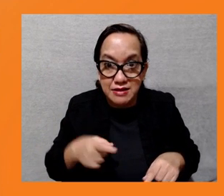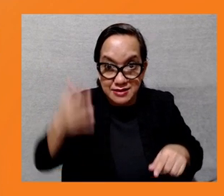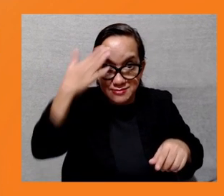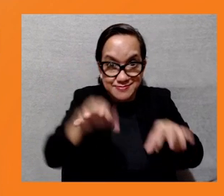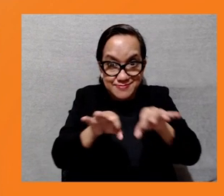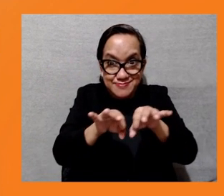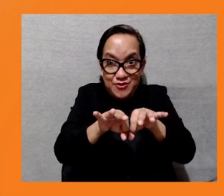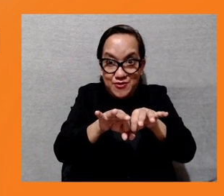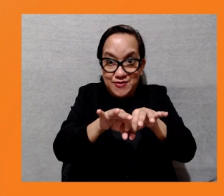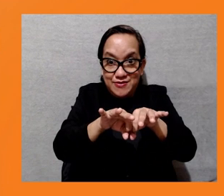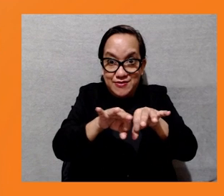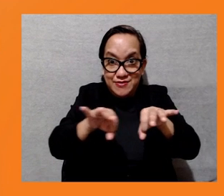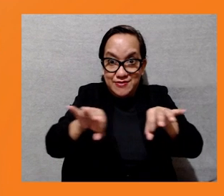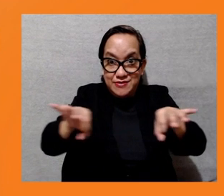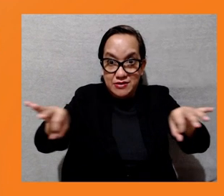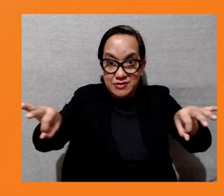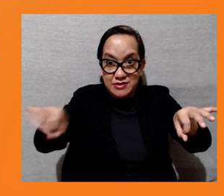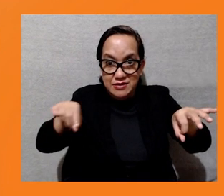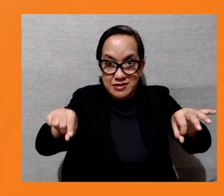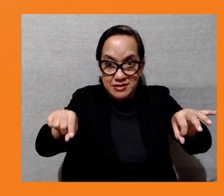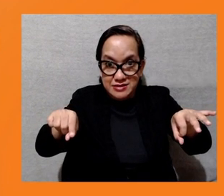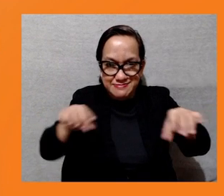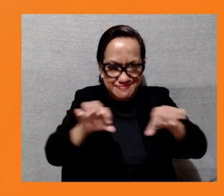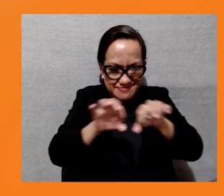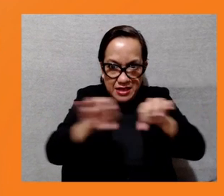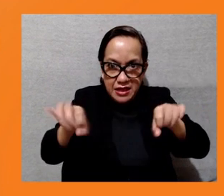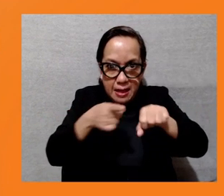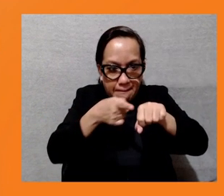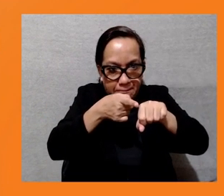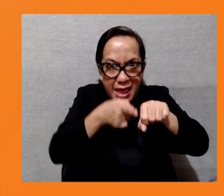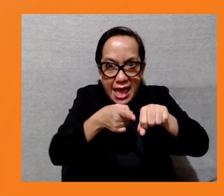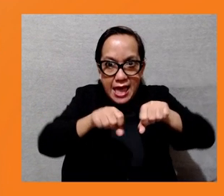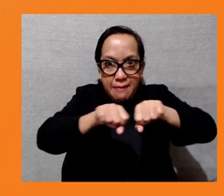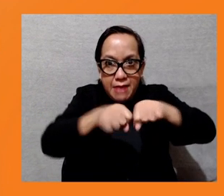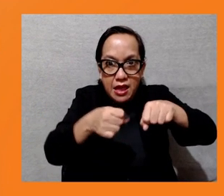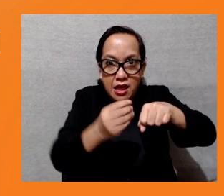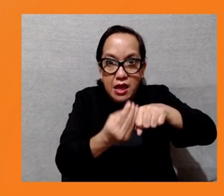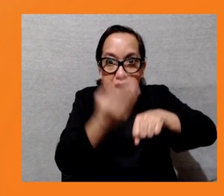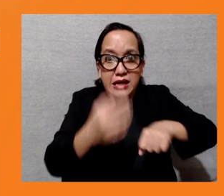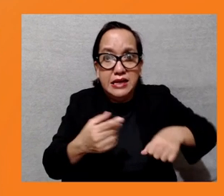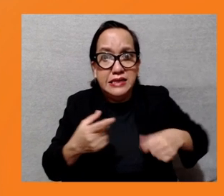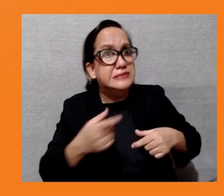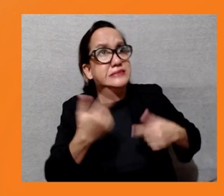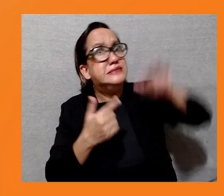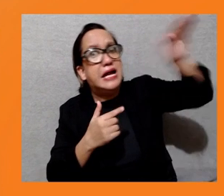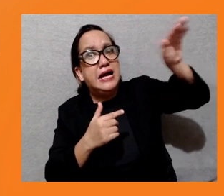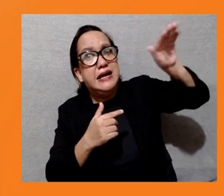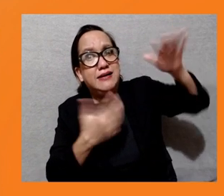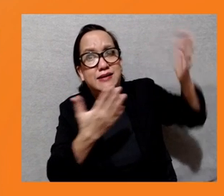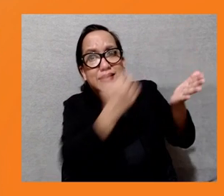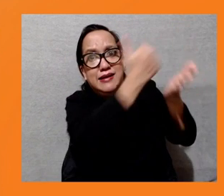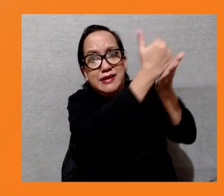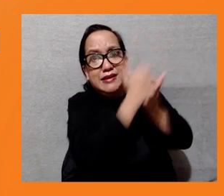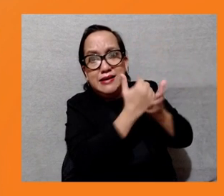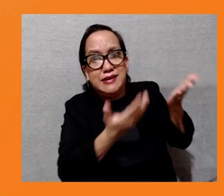fixed rather urgently. There was no technical supervisor at the site, neither from the end of the labor contractor